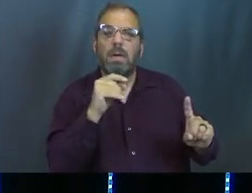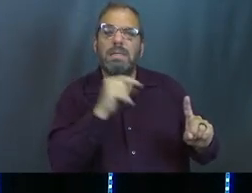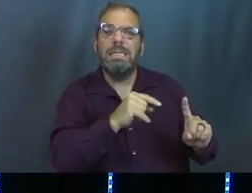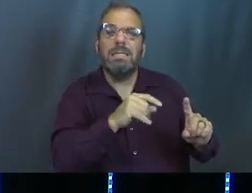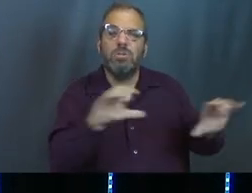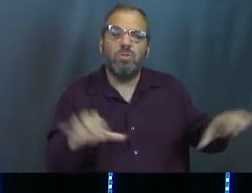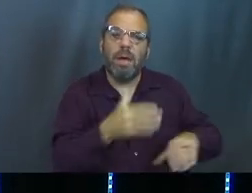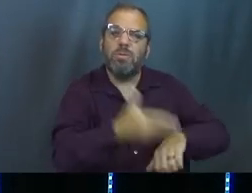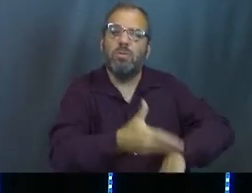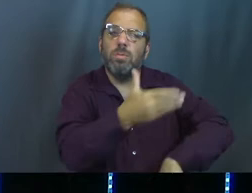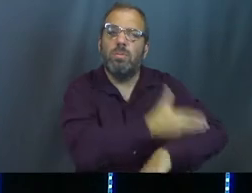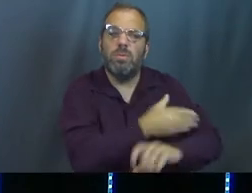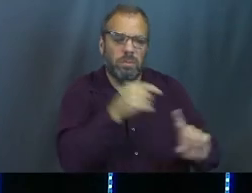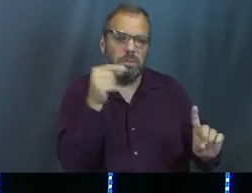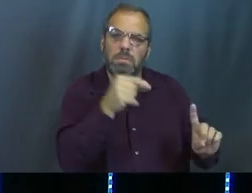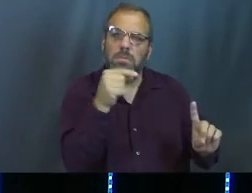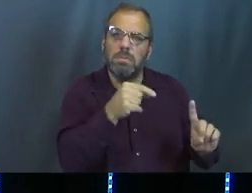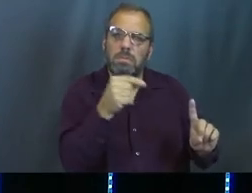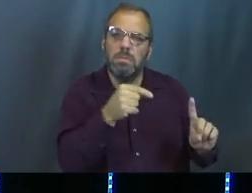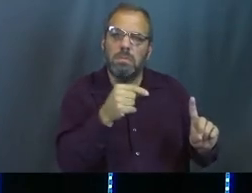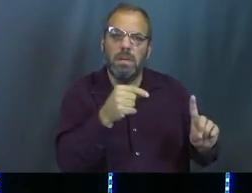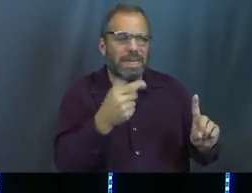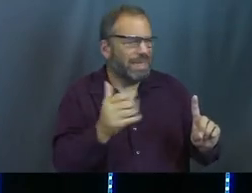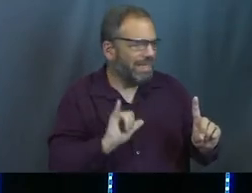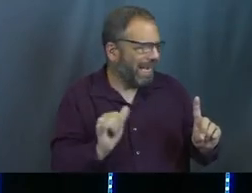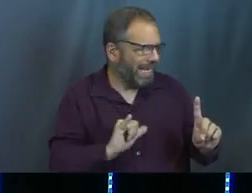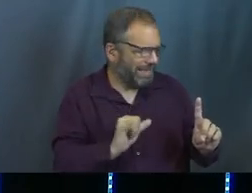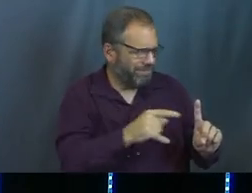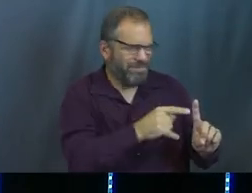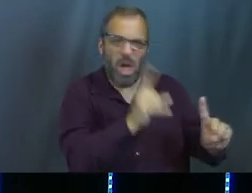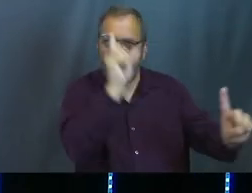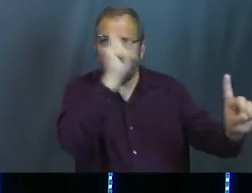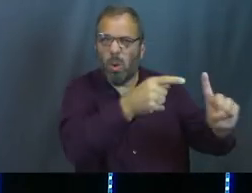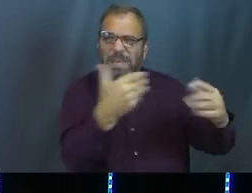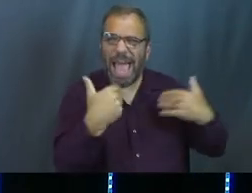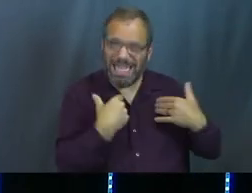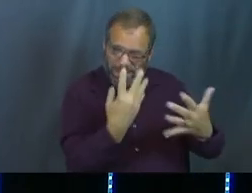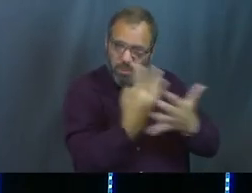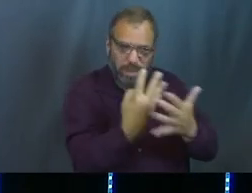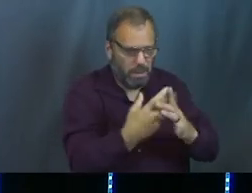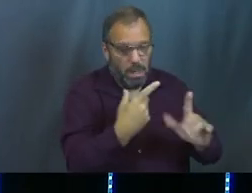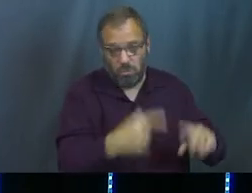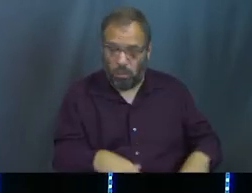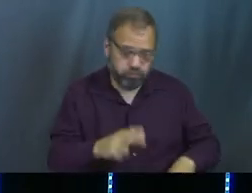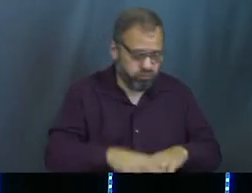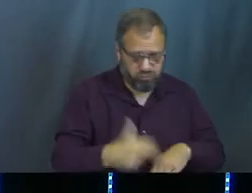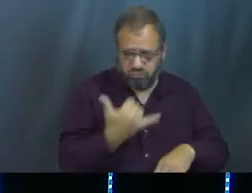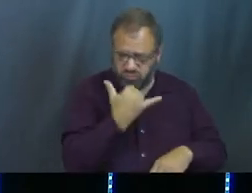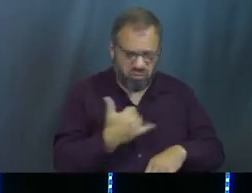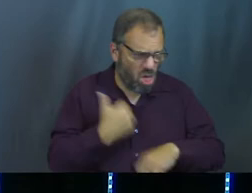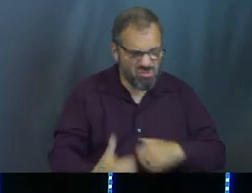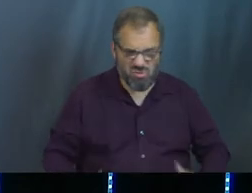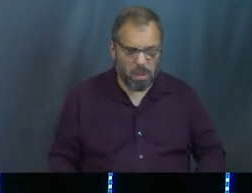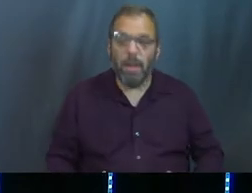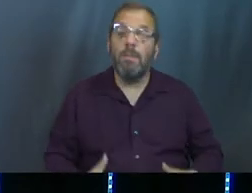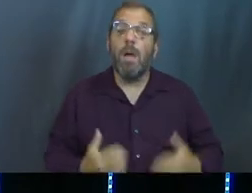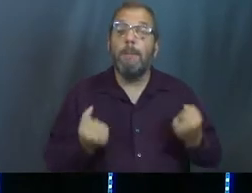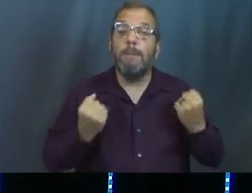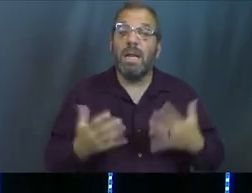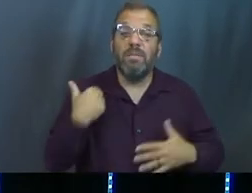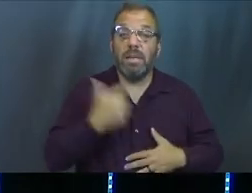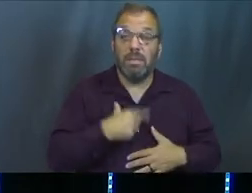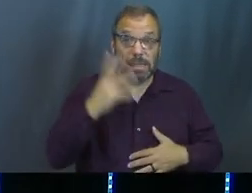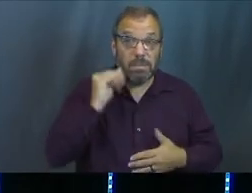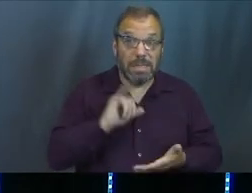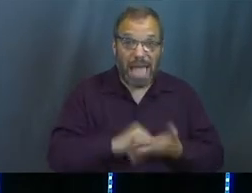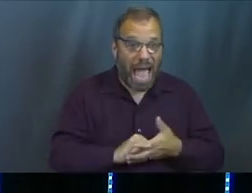striving to improve things, right? It's like he has goals, right, in prison. He's not just like, dude, I was wrongly convicted. Again, a lot of us would be